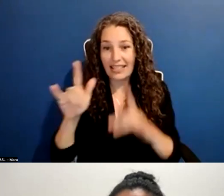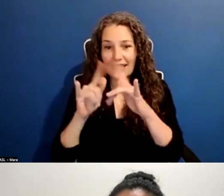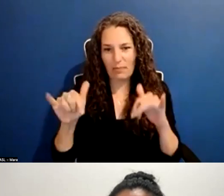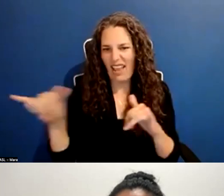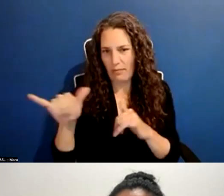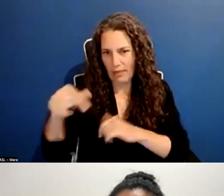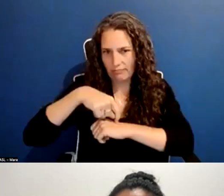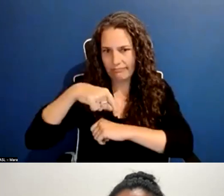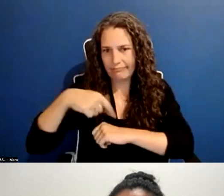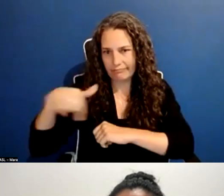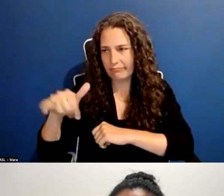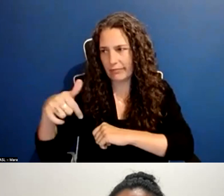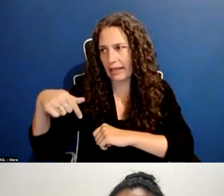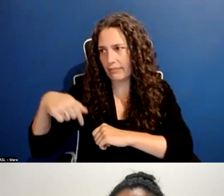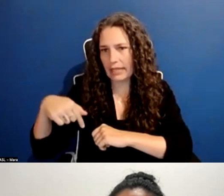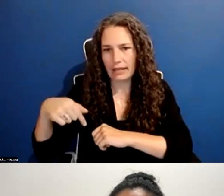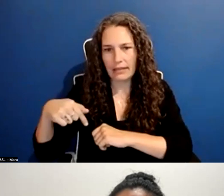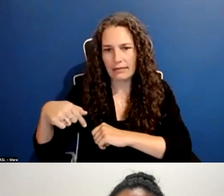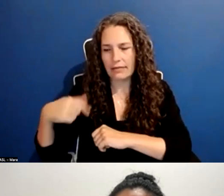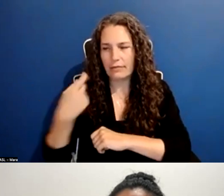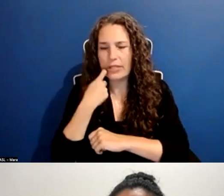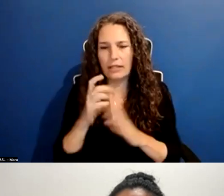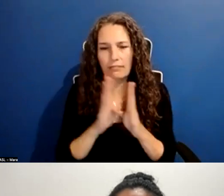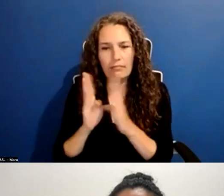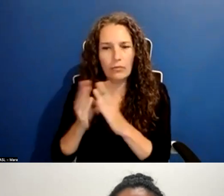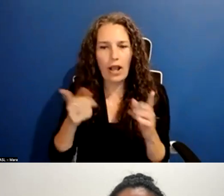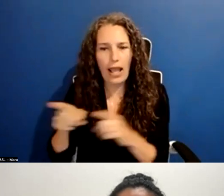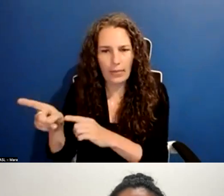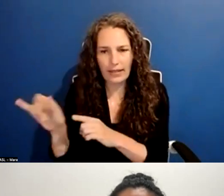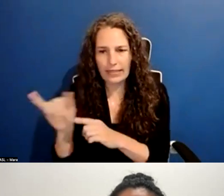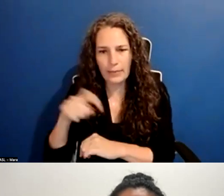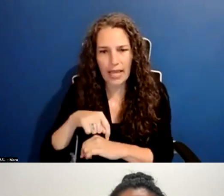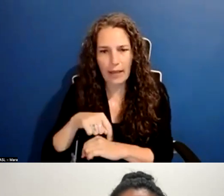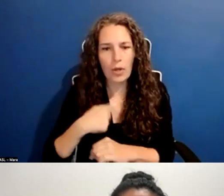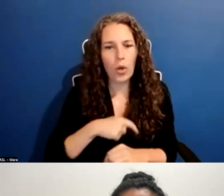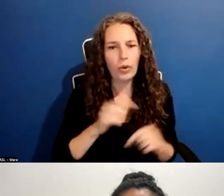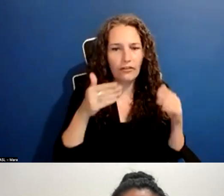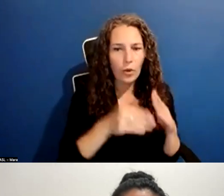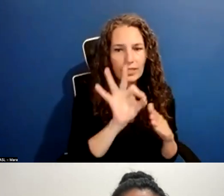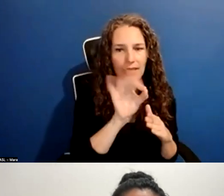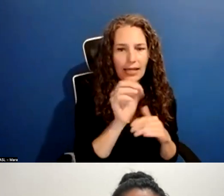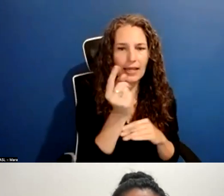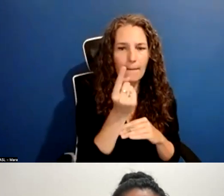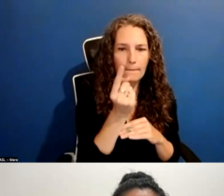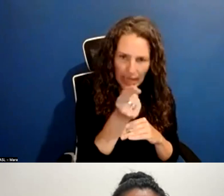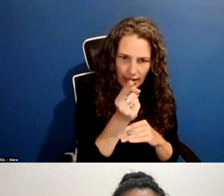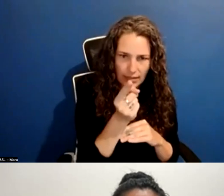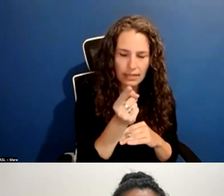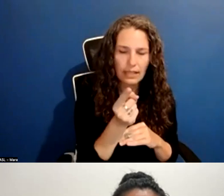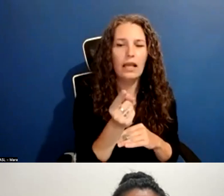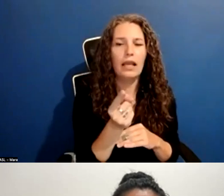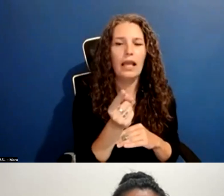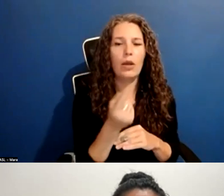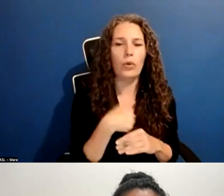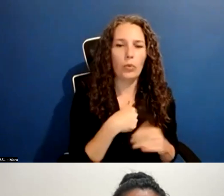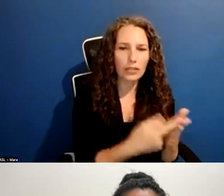we will be spending, uh, 90 minutes only on workshopping in the round, all of your projects.